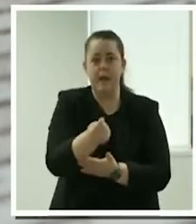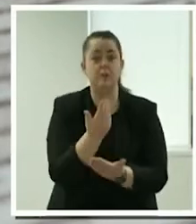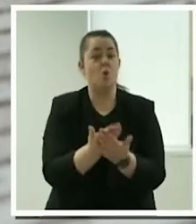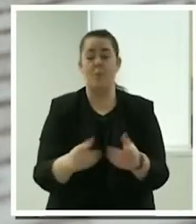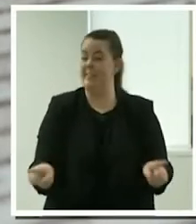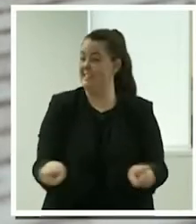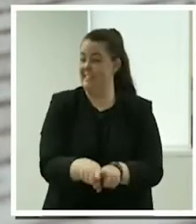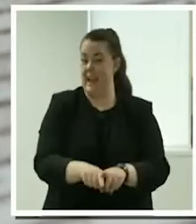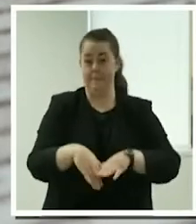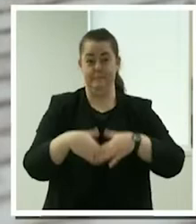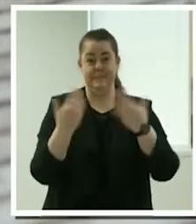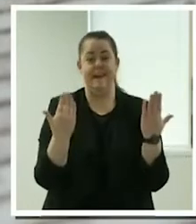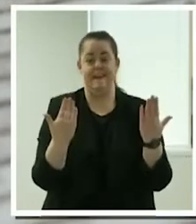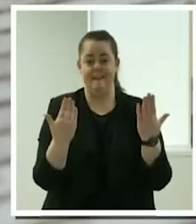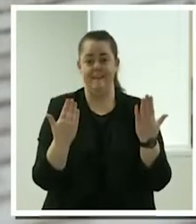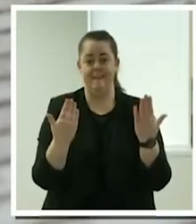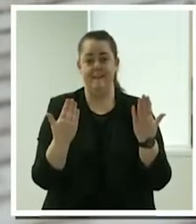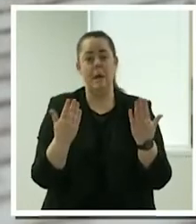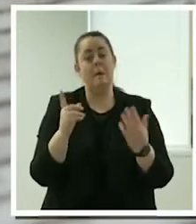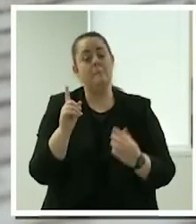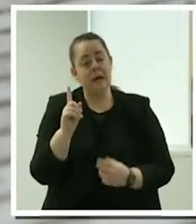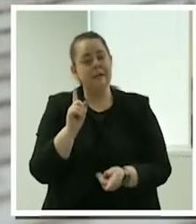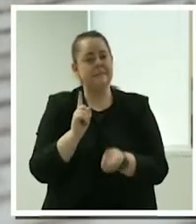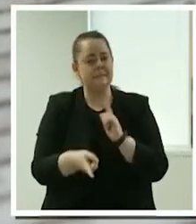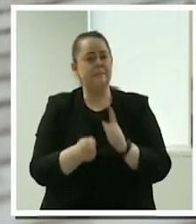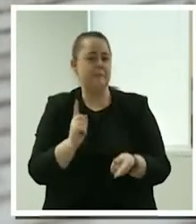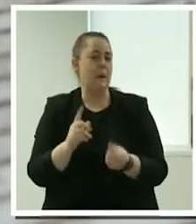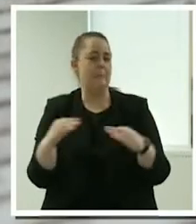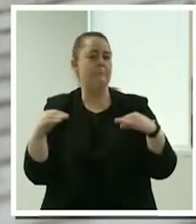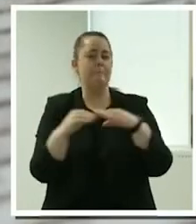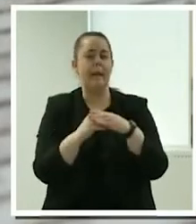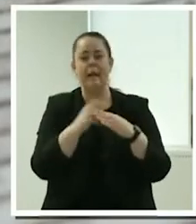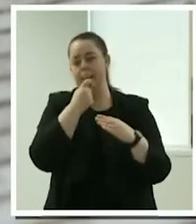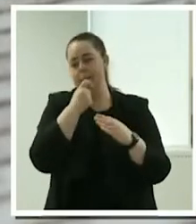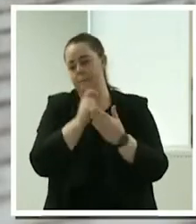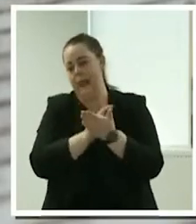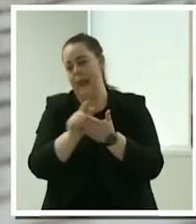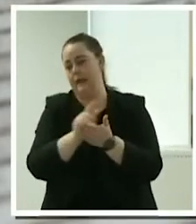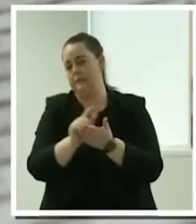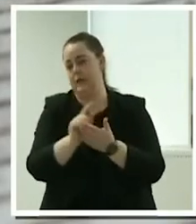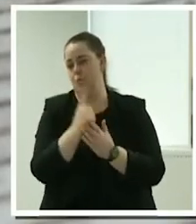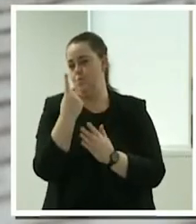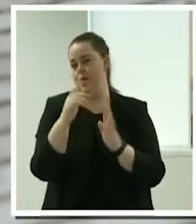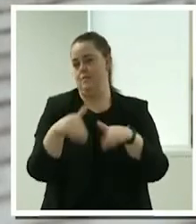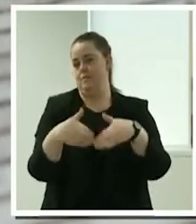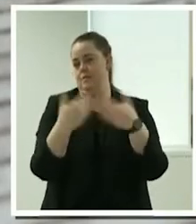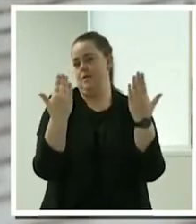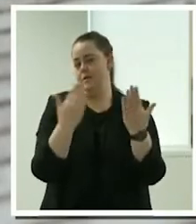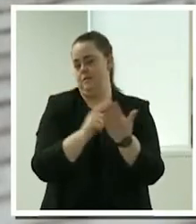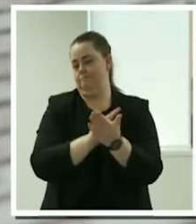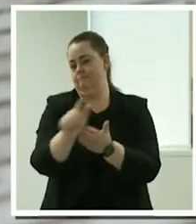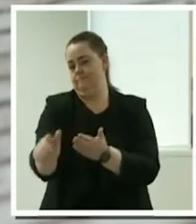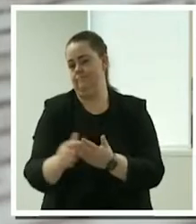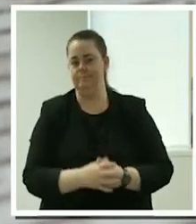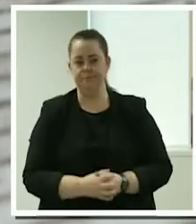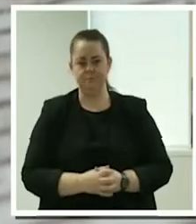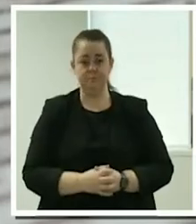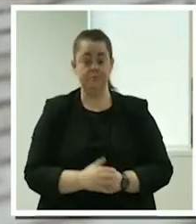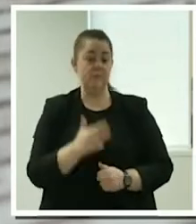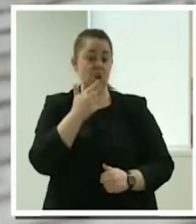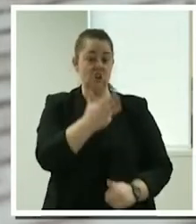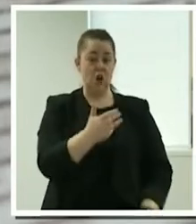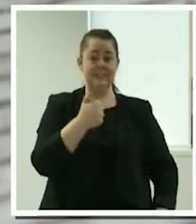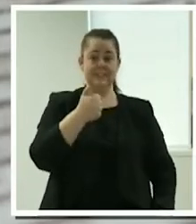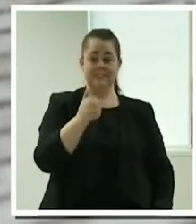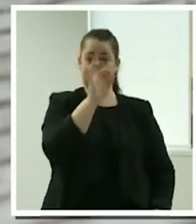day. Although in some cases, because of the way the banking system works, it might end up in your bank account the next day. Also, 96% of invoices are